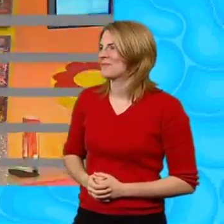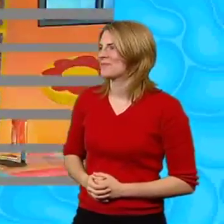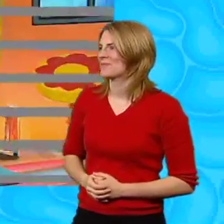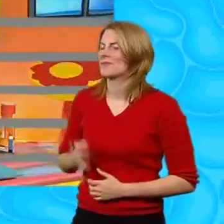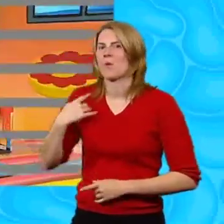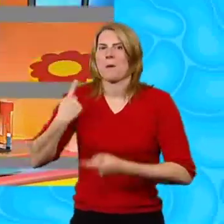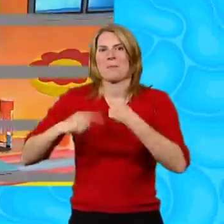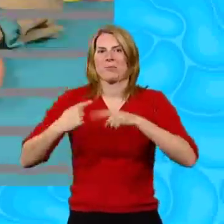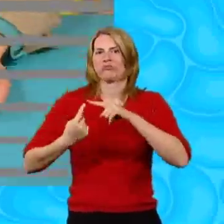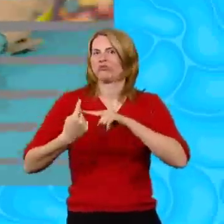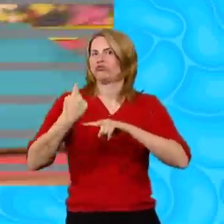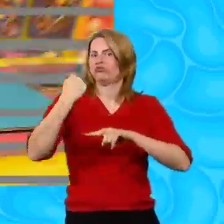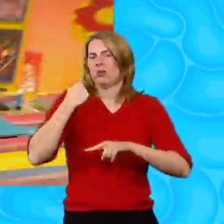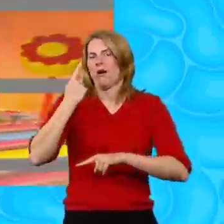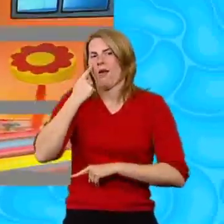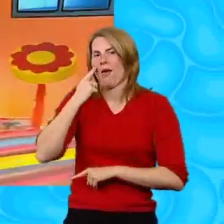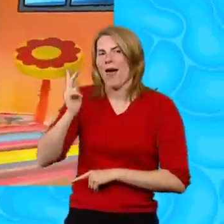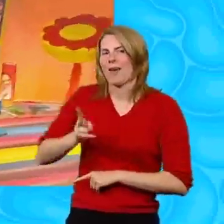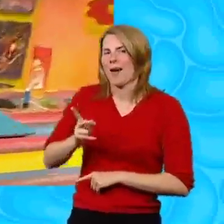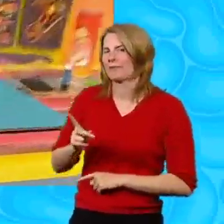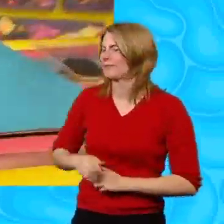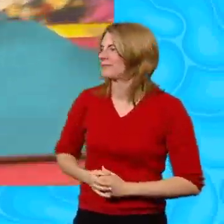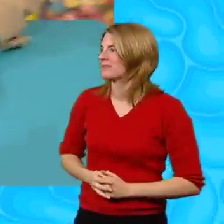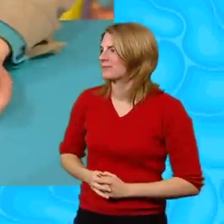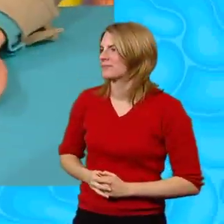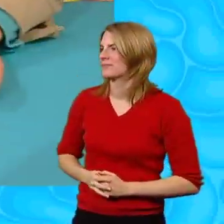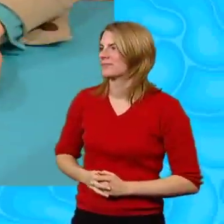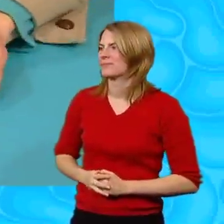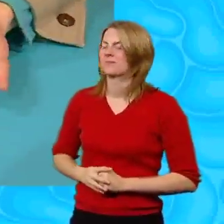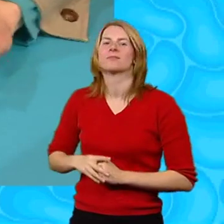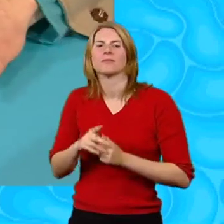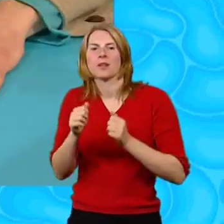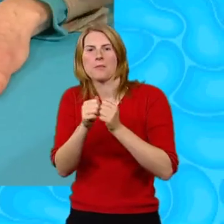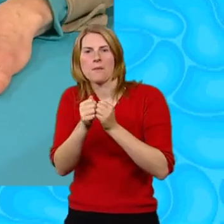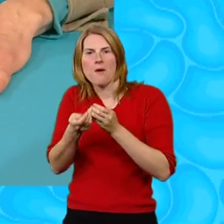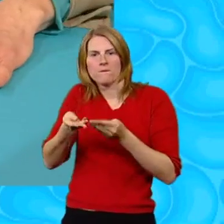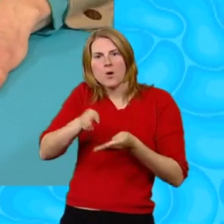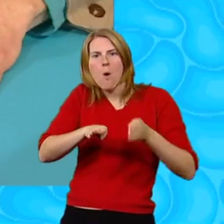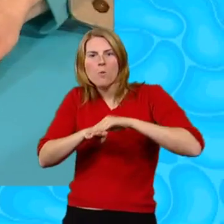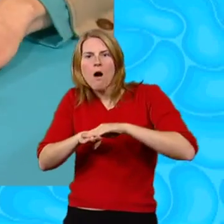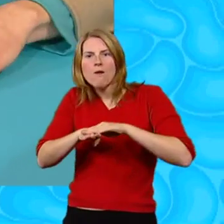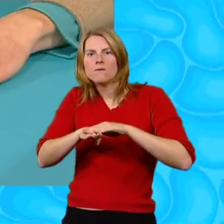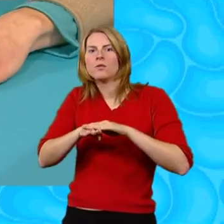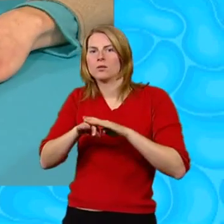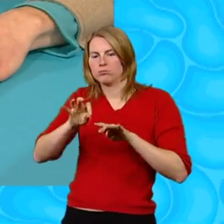to the beginning And take another look Fold a piece of card in half And then draw half a shape on it